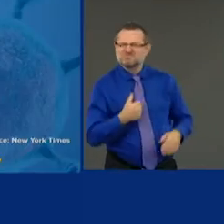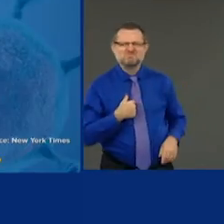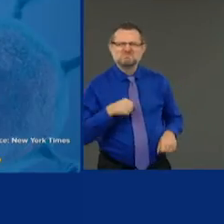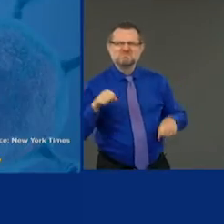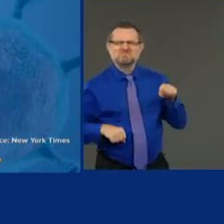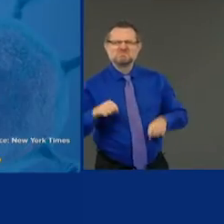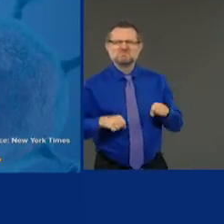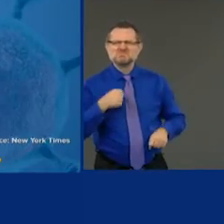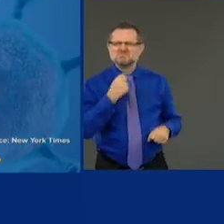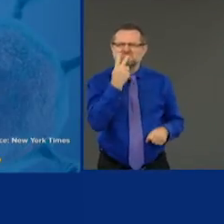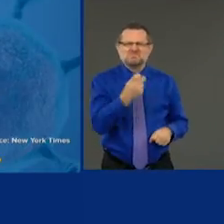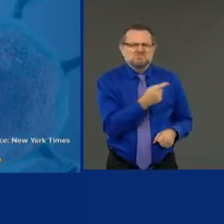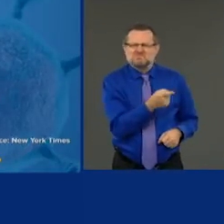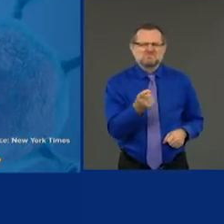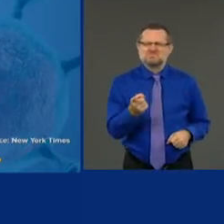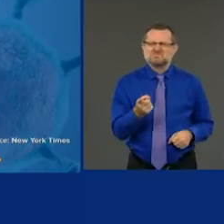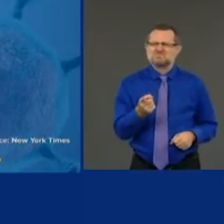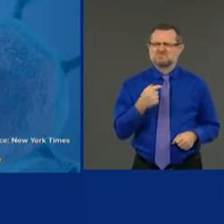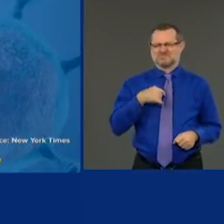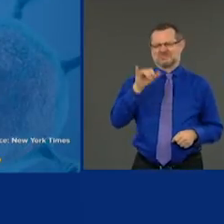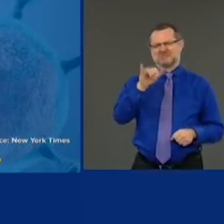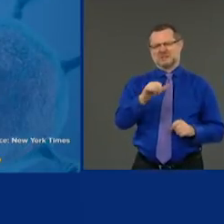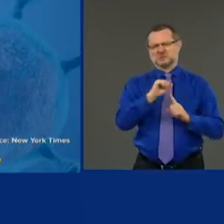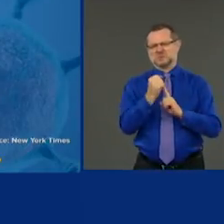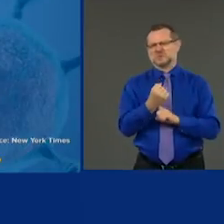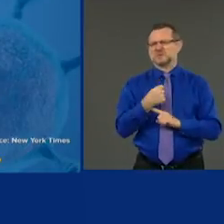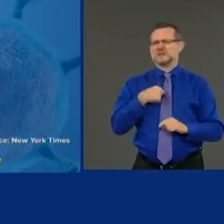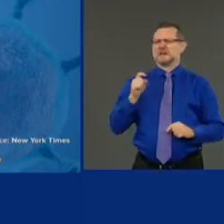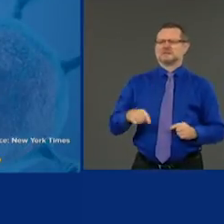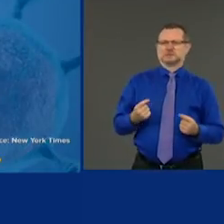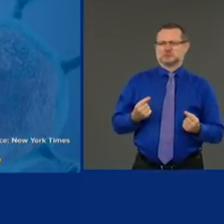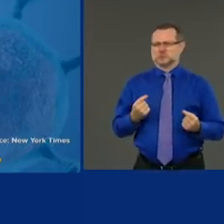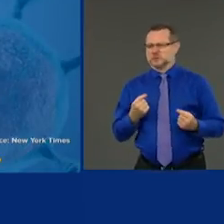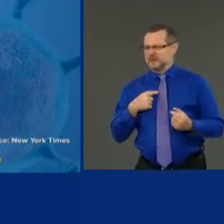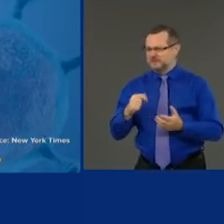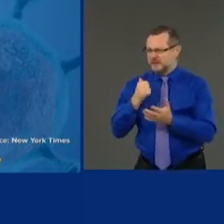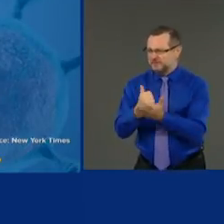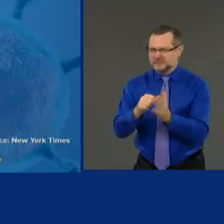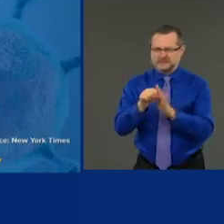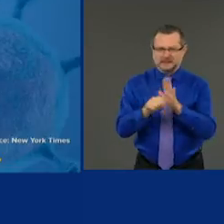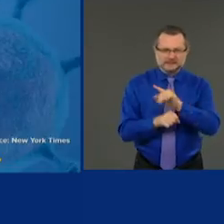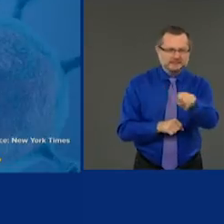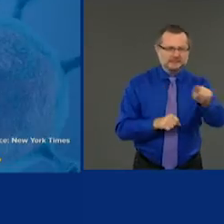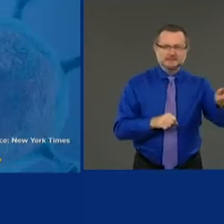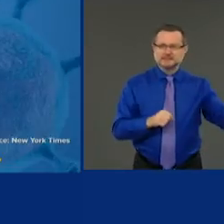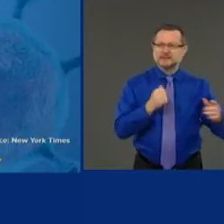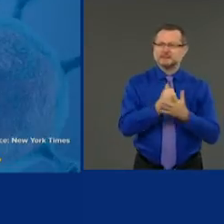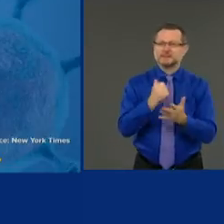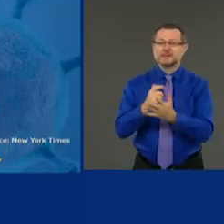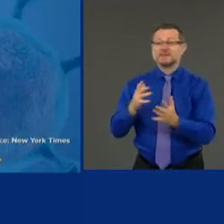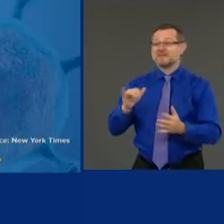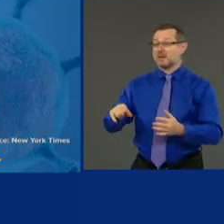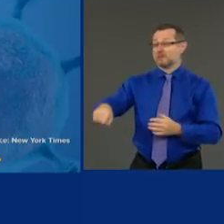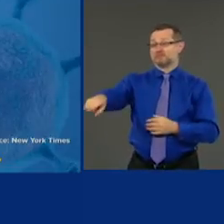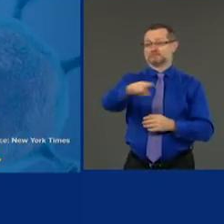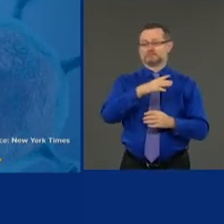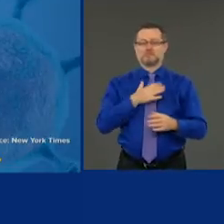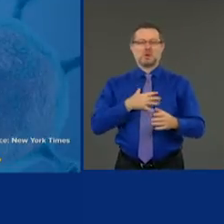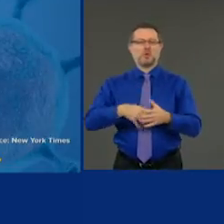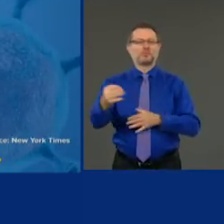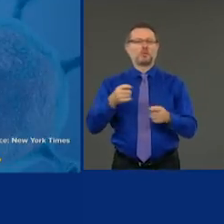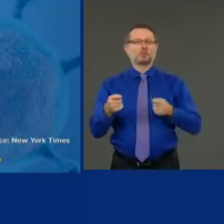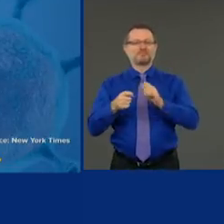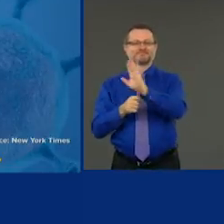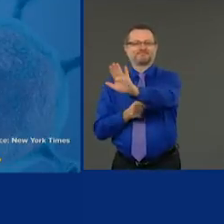that, uh, we'll do everything we can to help the other states and we are, but that is beyond our control. That's not like the